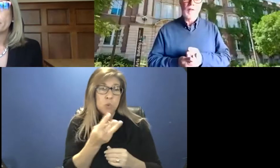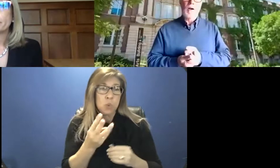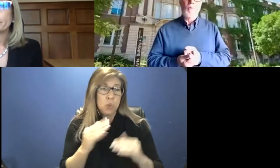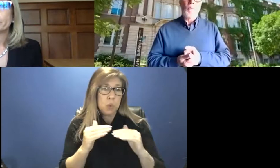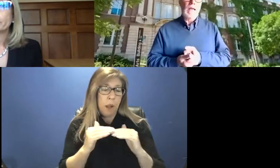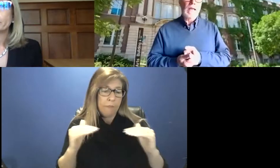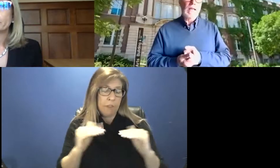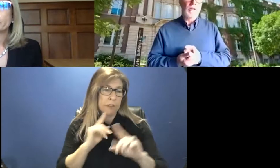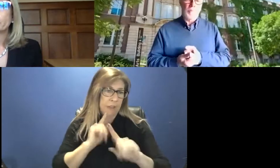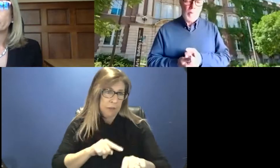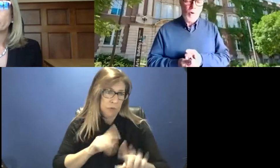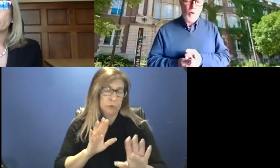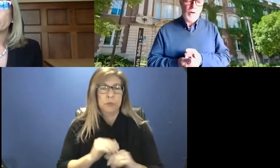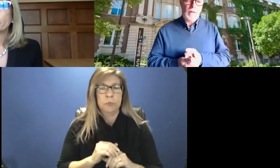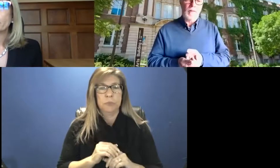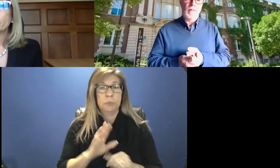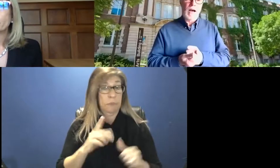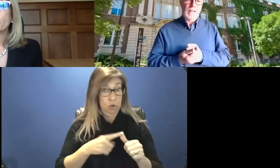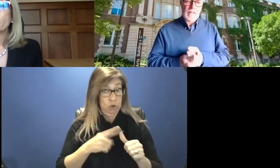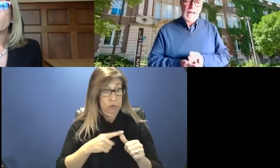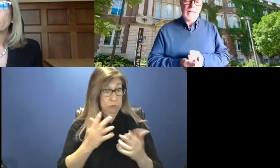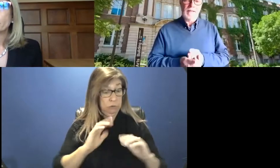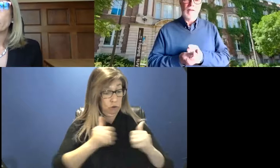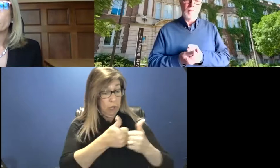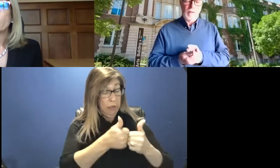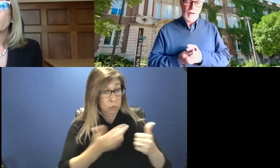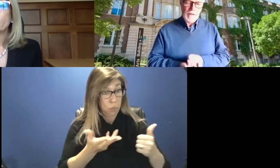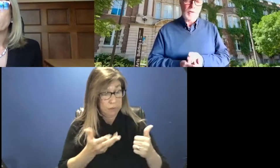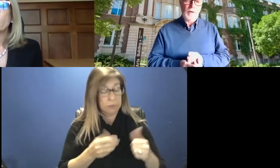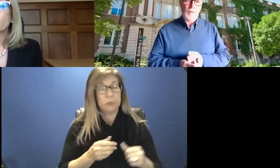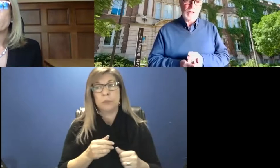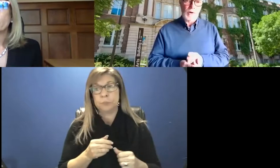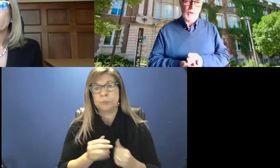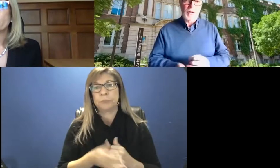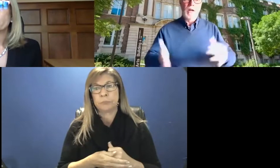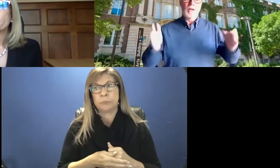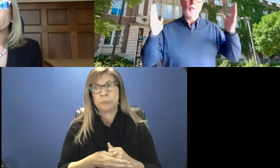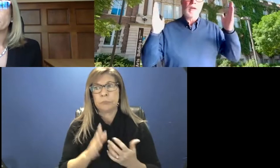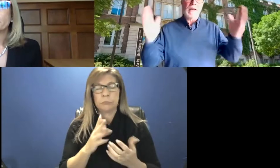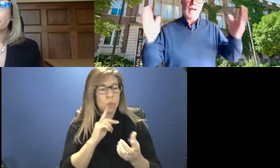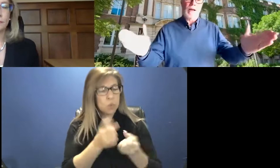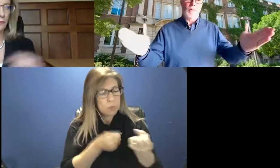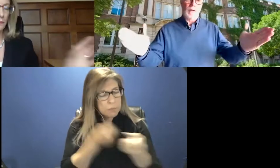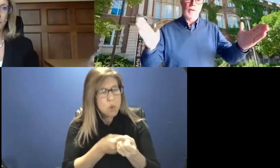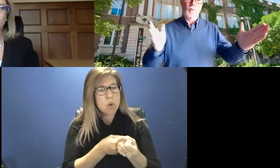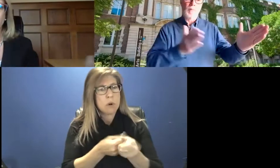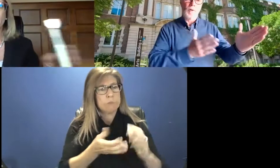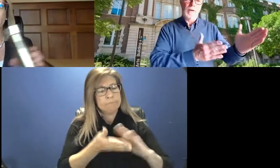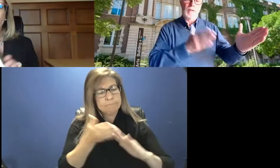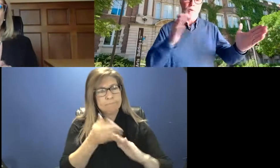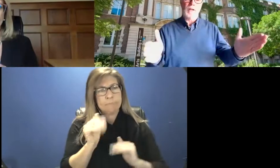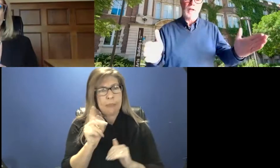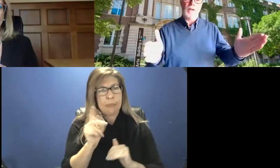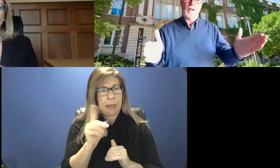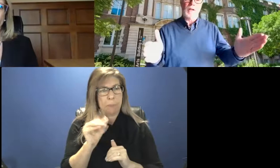is supporting a set and the administrative restructuring so that we get that right. So that we move